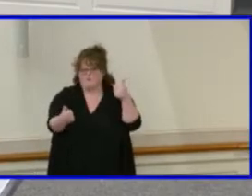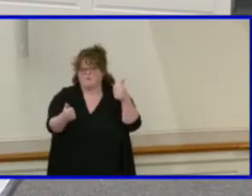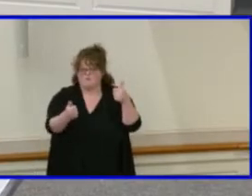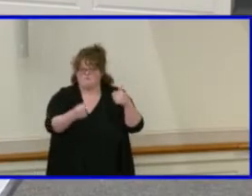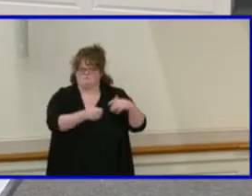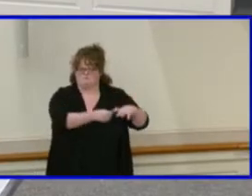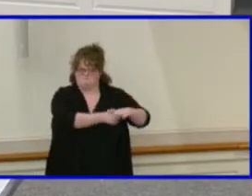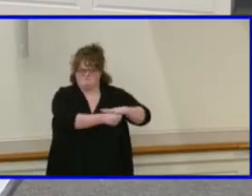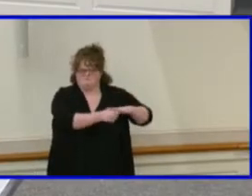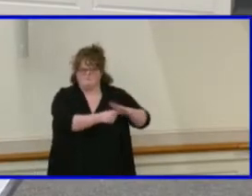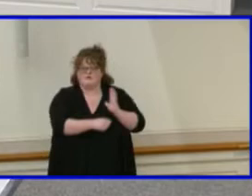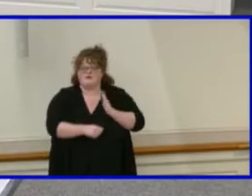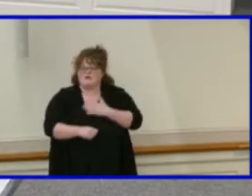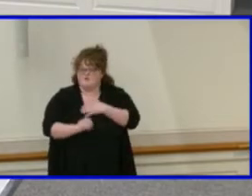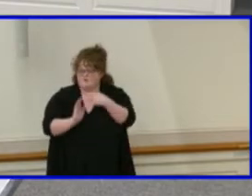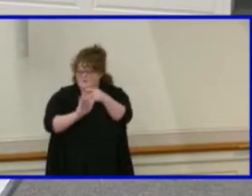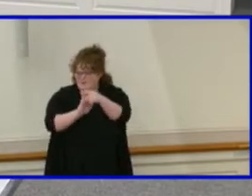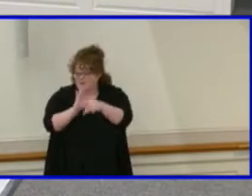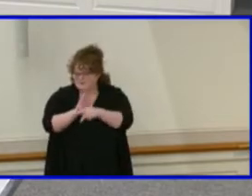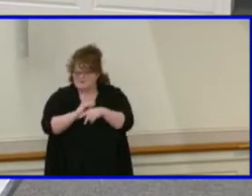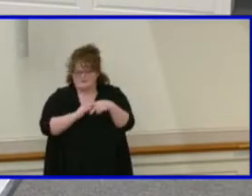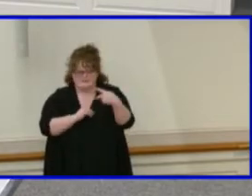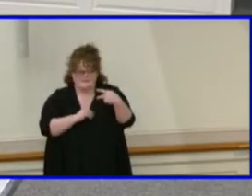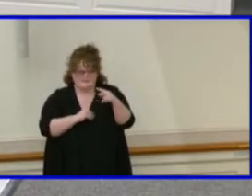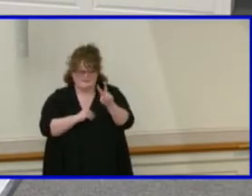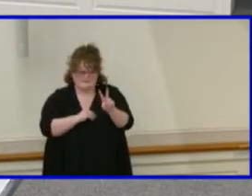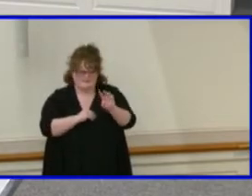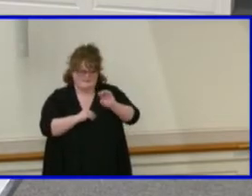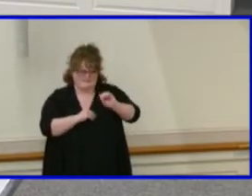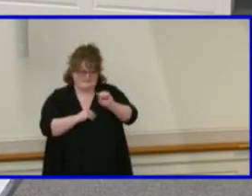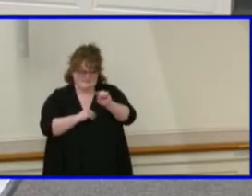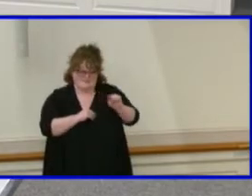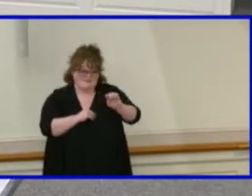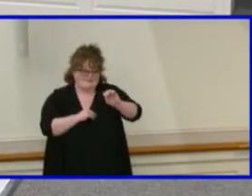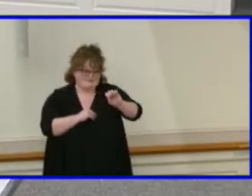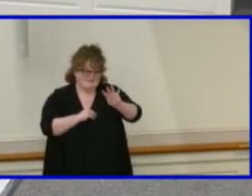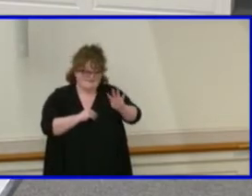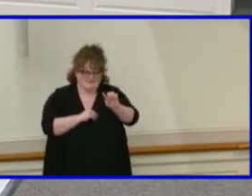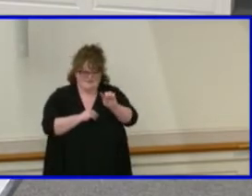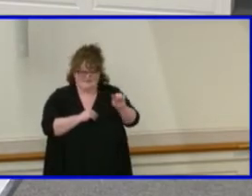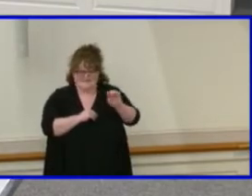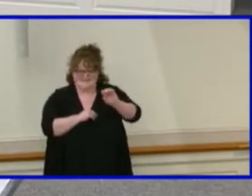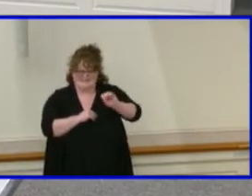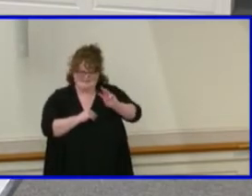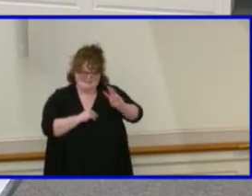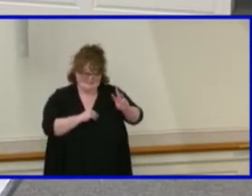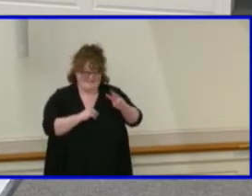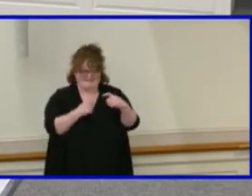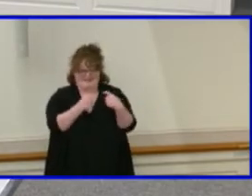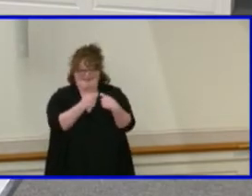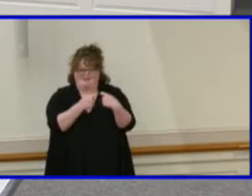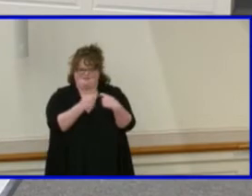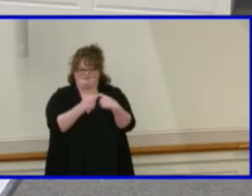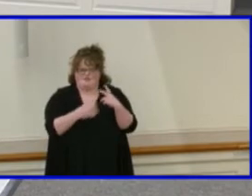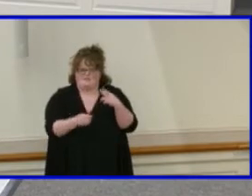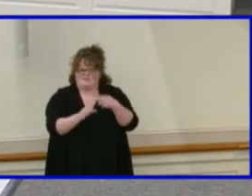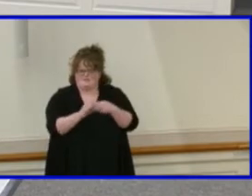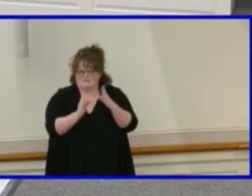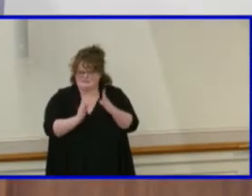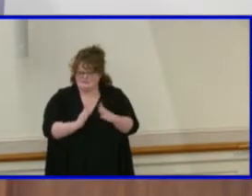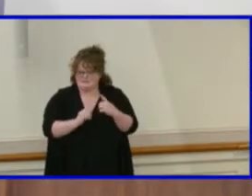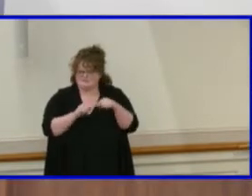school board policy P2-04-006 electronic participation in meetings from